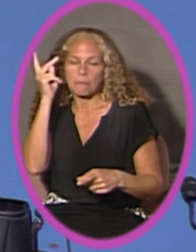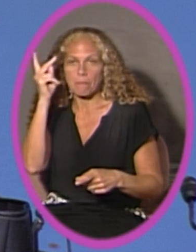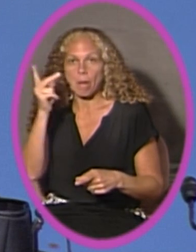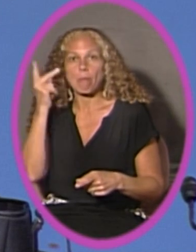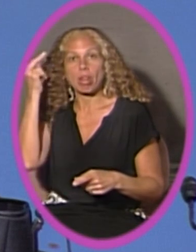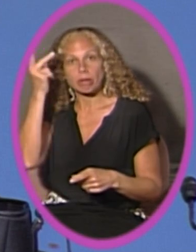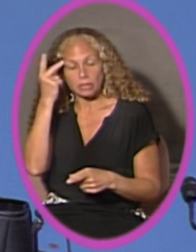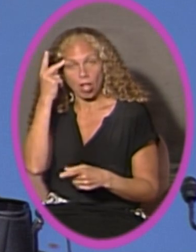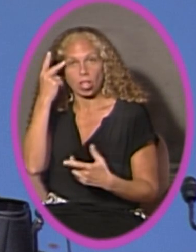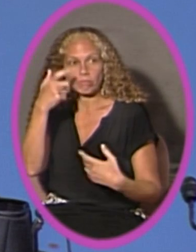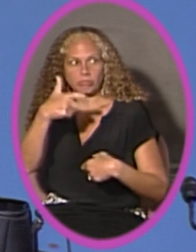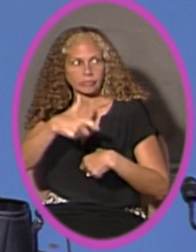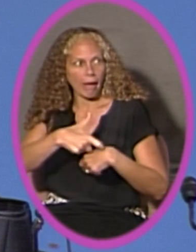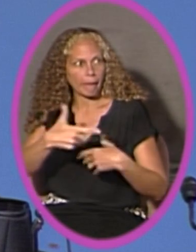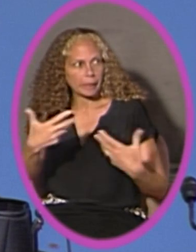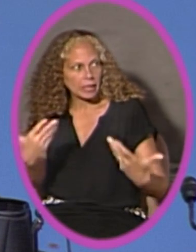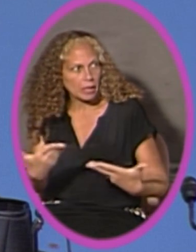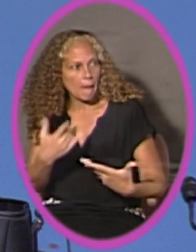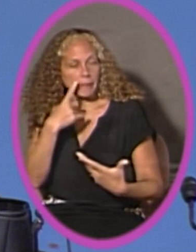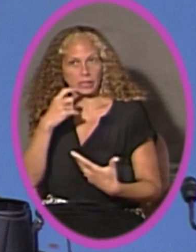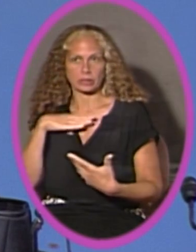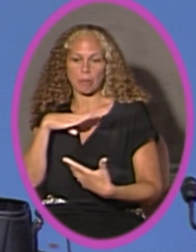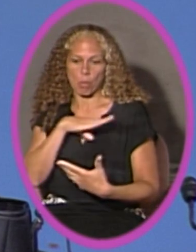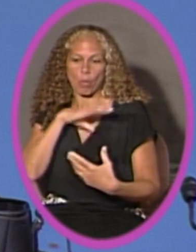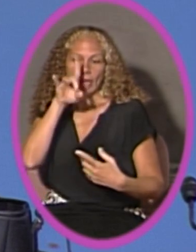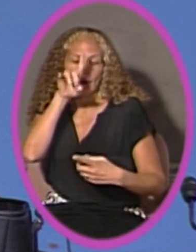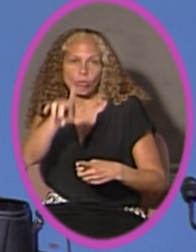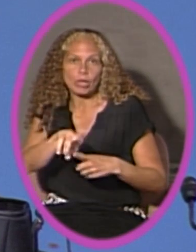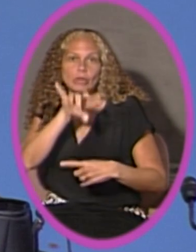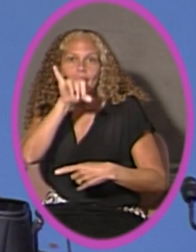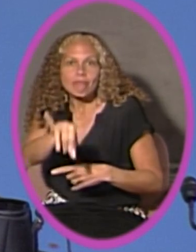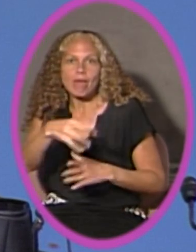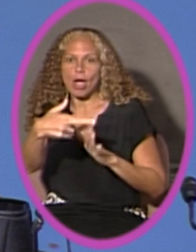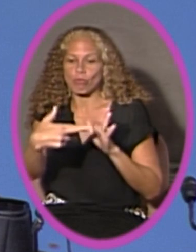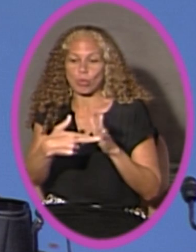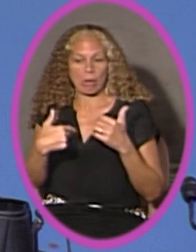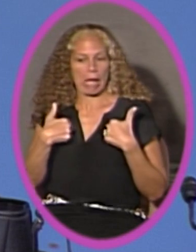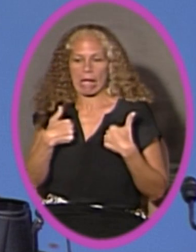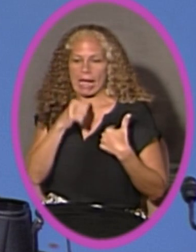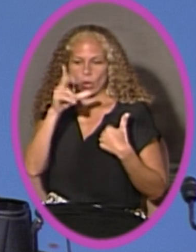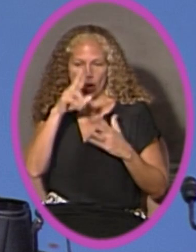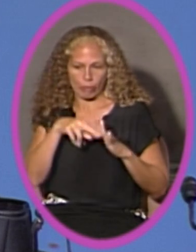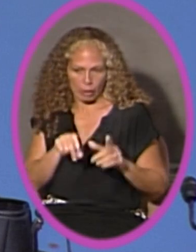because the board has agreed to this rule that I don't agree with.